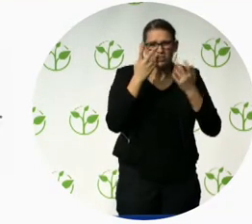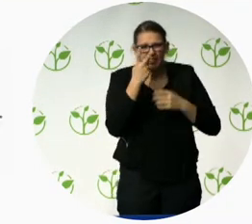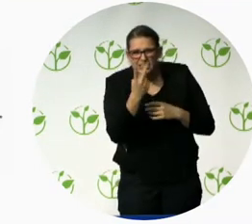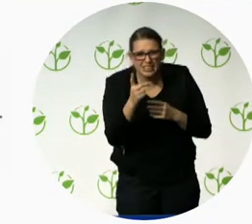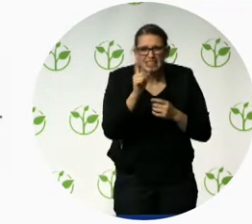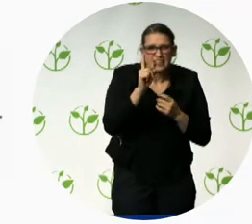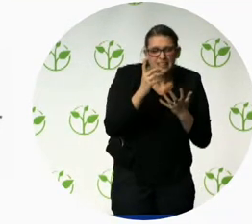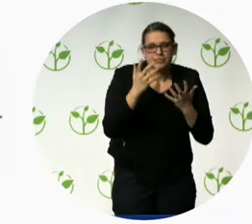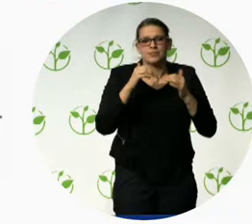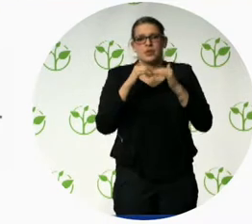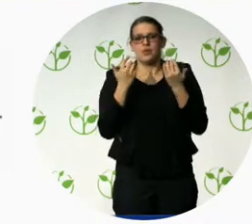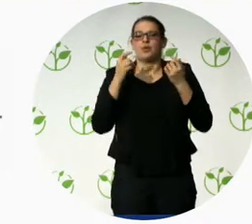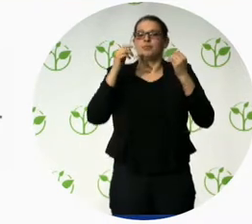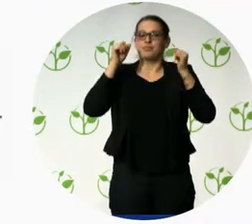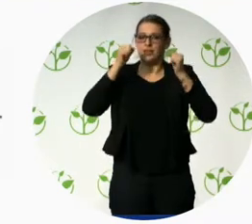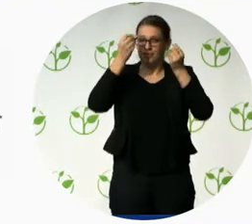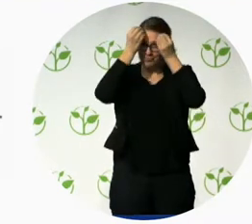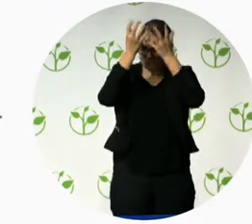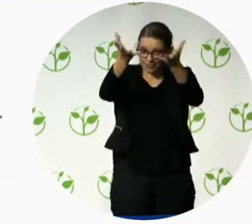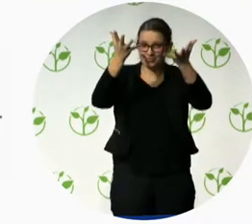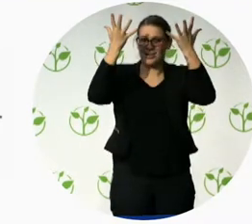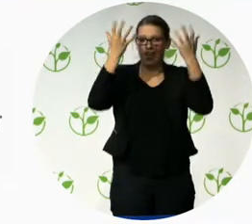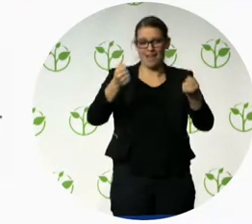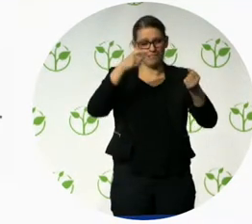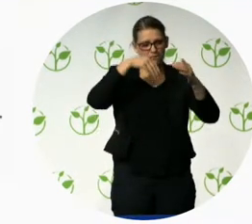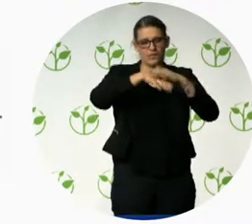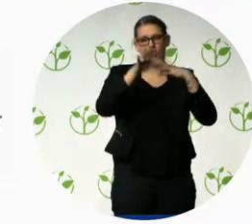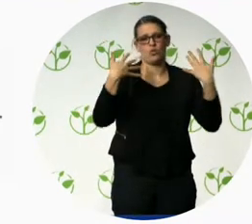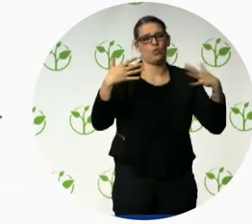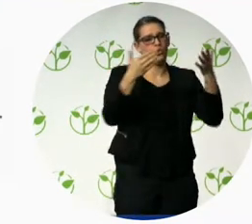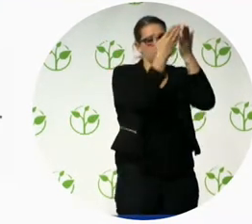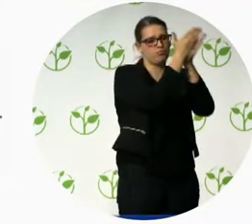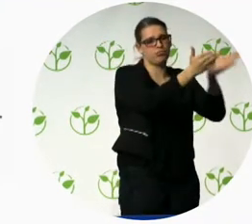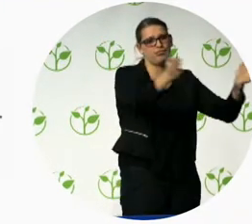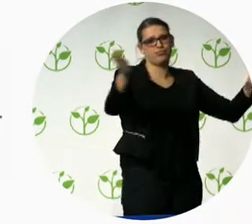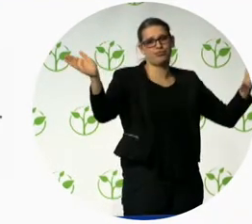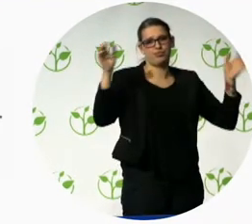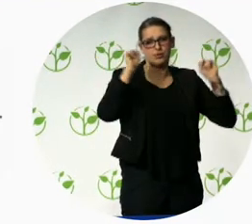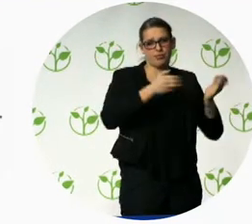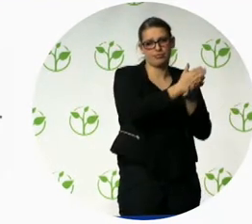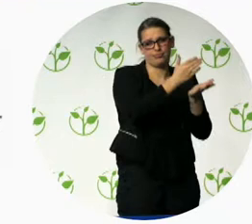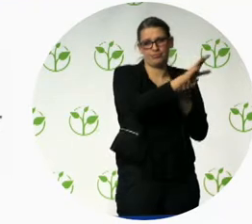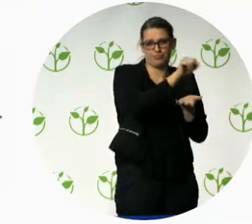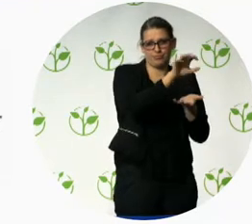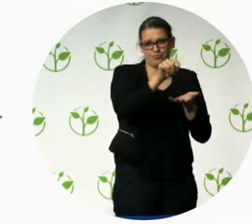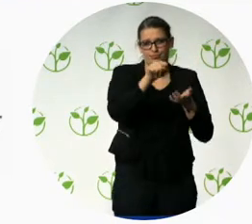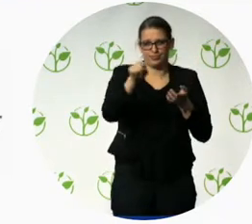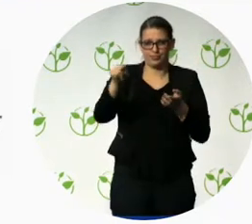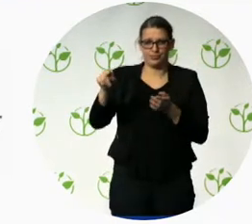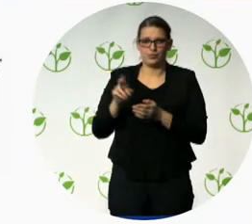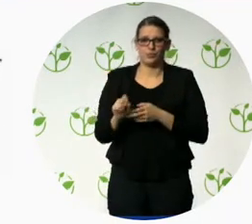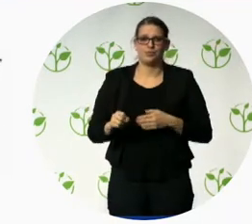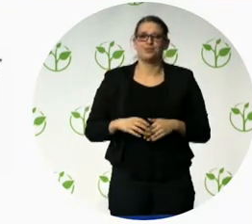of accessibility. But the other thing we have to make people understand is that accessible organizations, businesses,